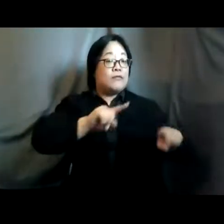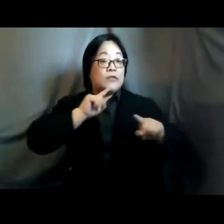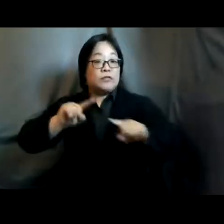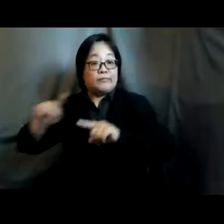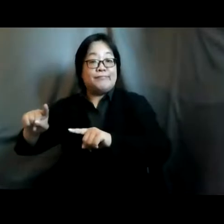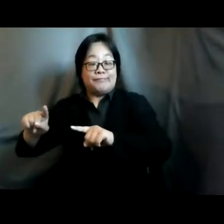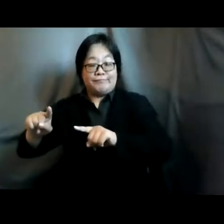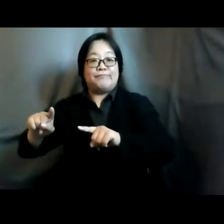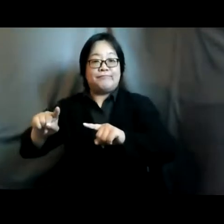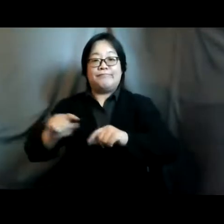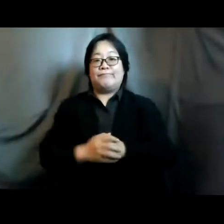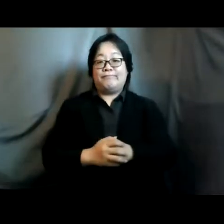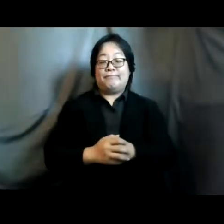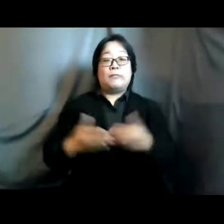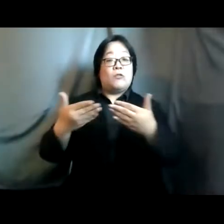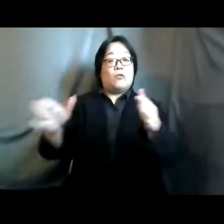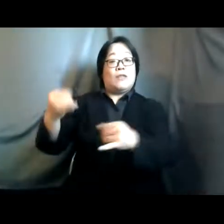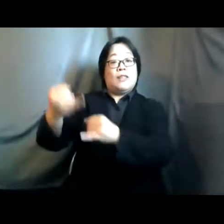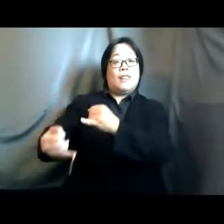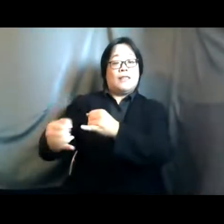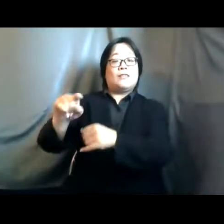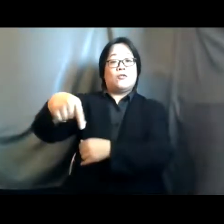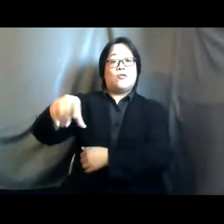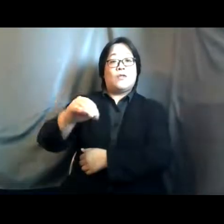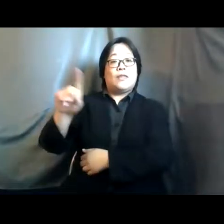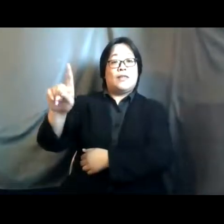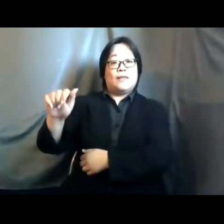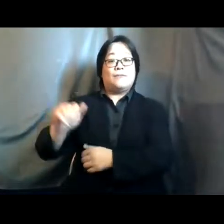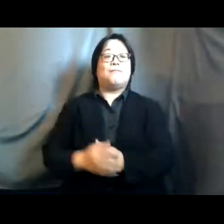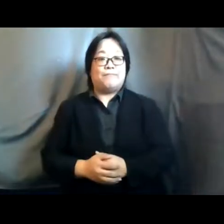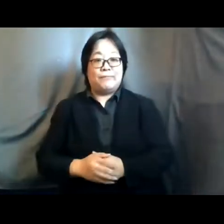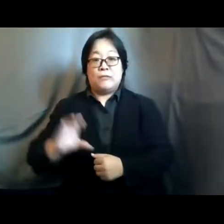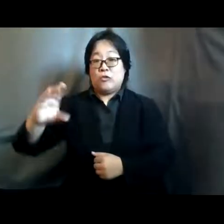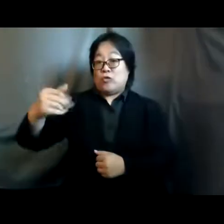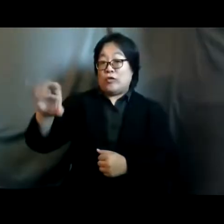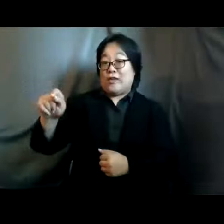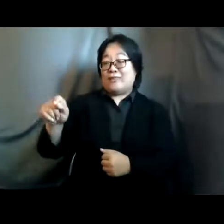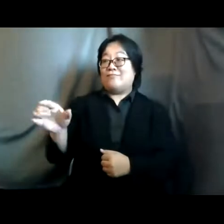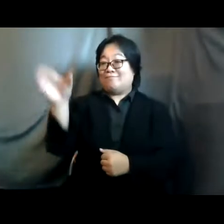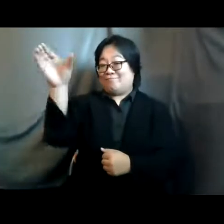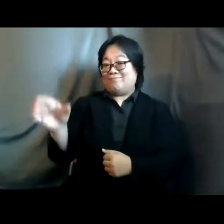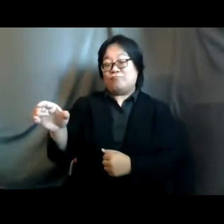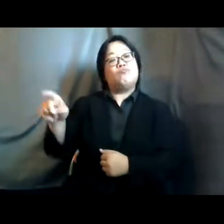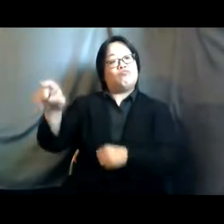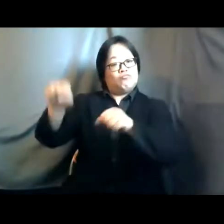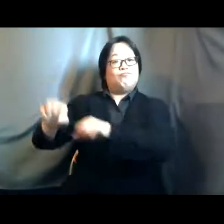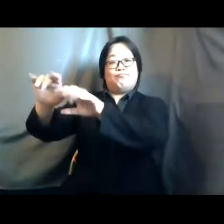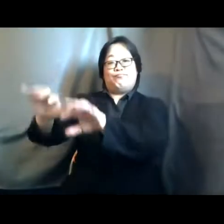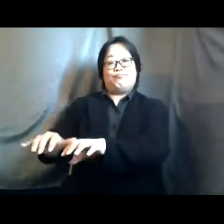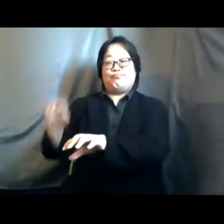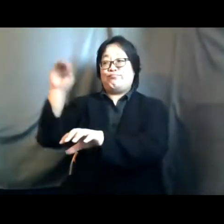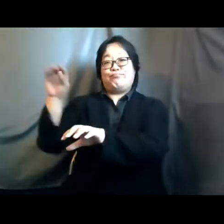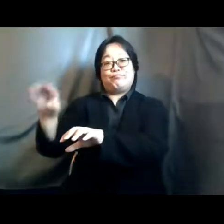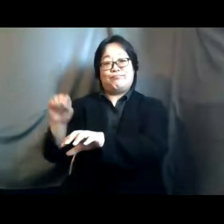possible during the q a towards the end the chat box visually on the right side of your screen is naturally for this purpose